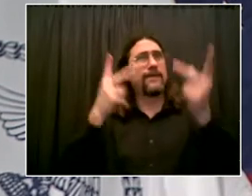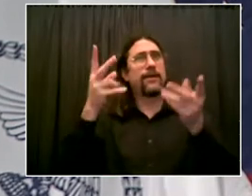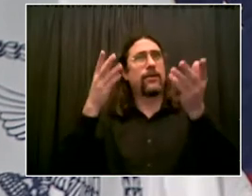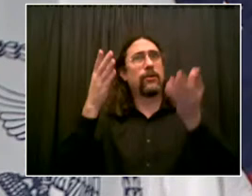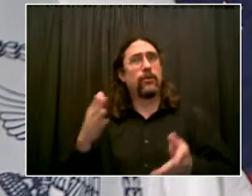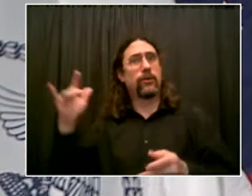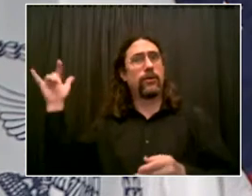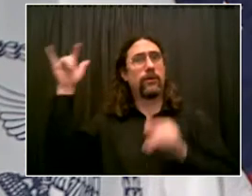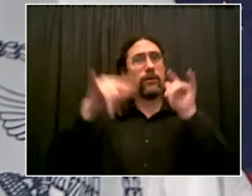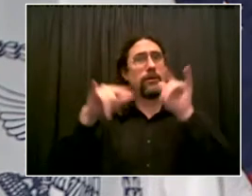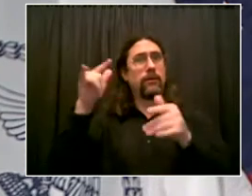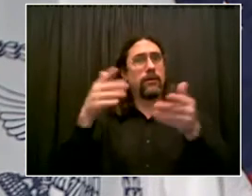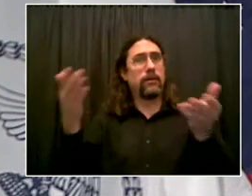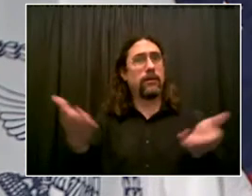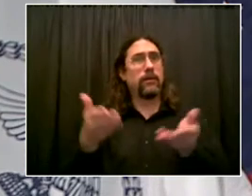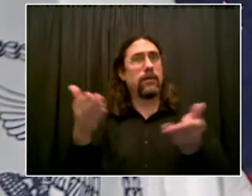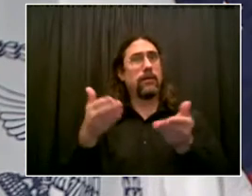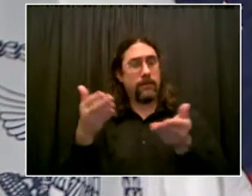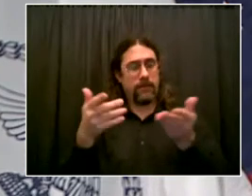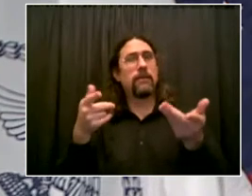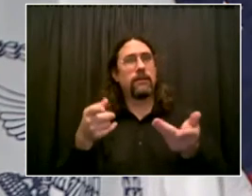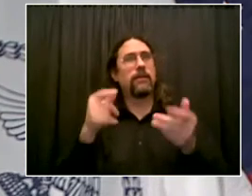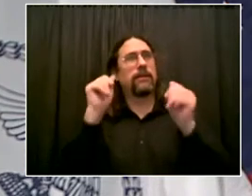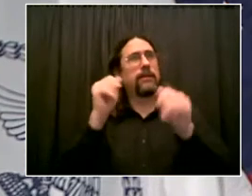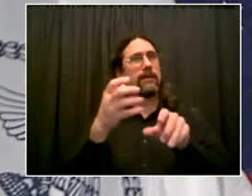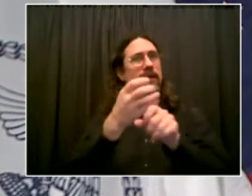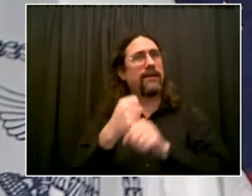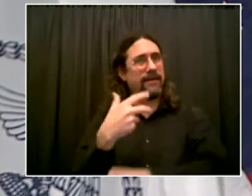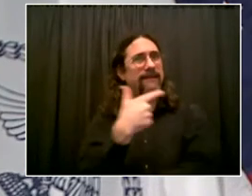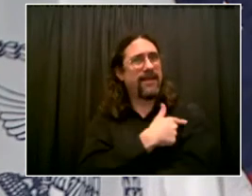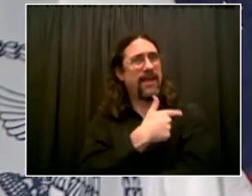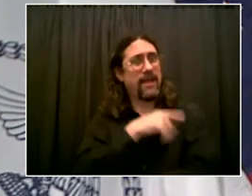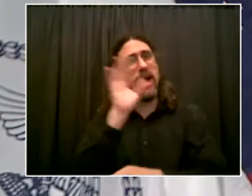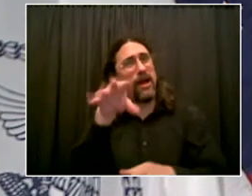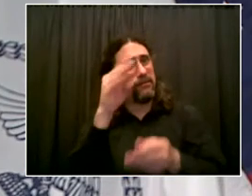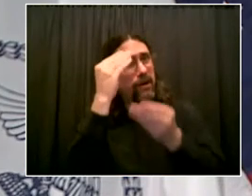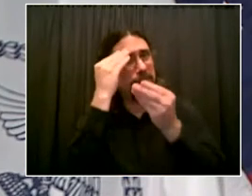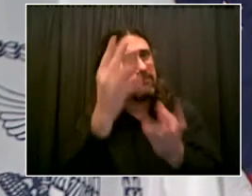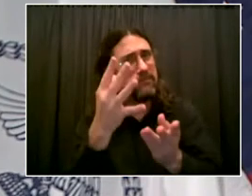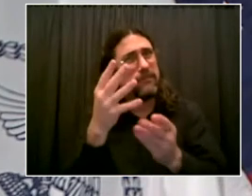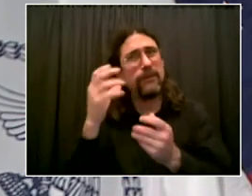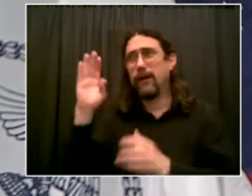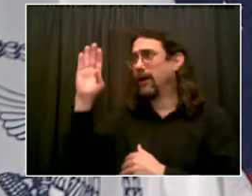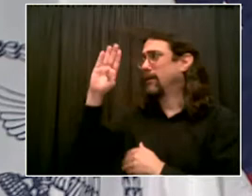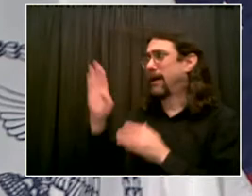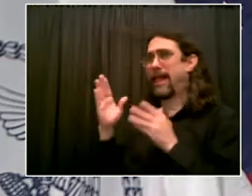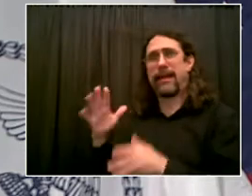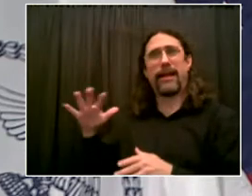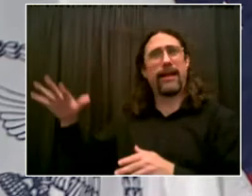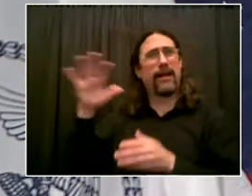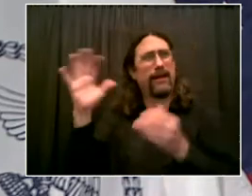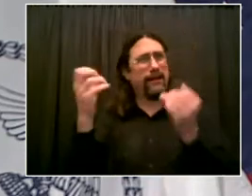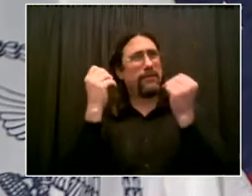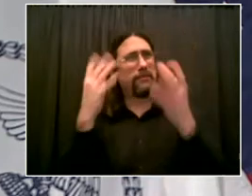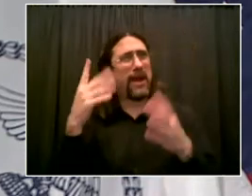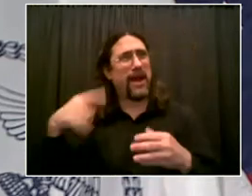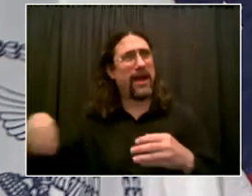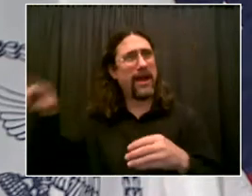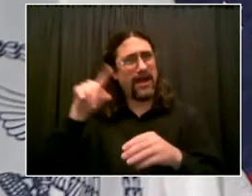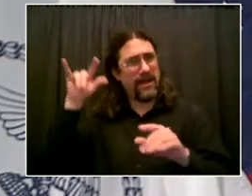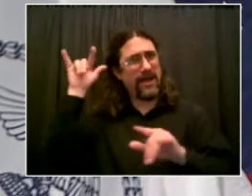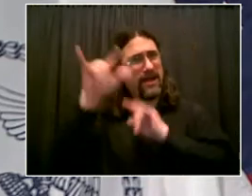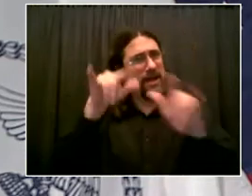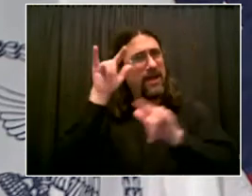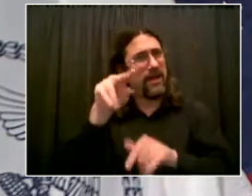disapproved? Is there a real chance to make it happen? And if so, when? Yes. The state has approved,